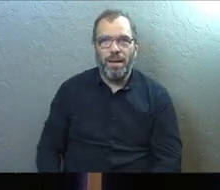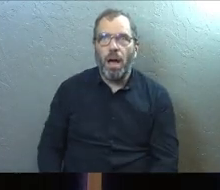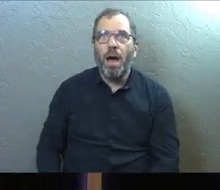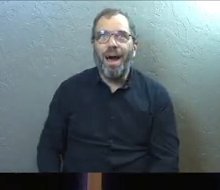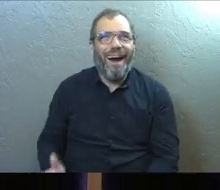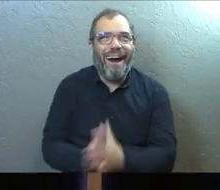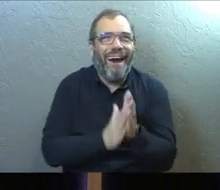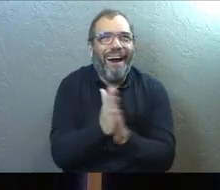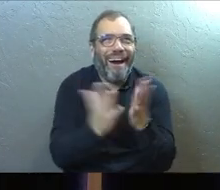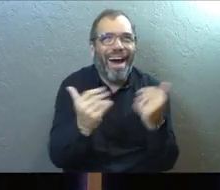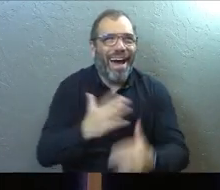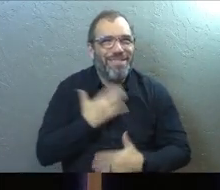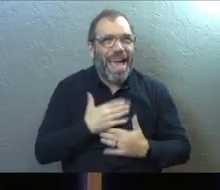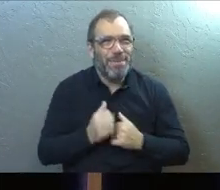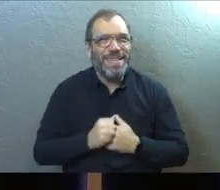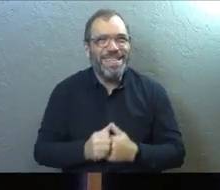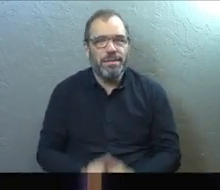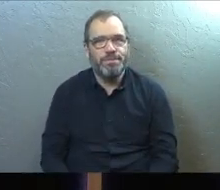topic? Let's go.